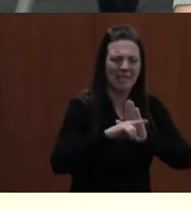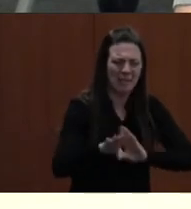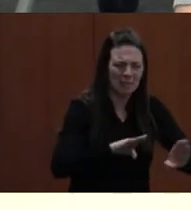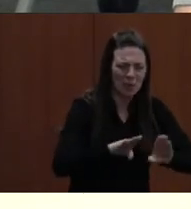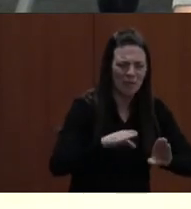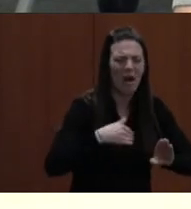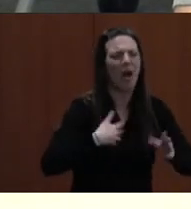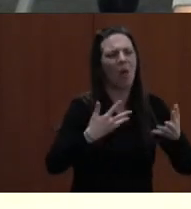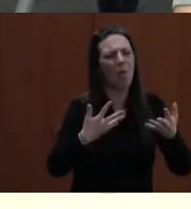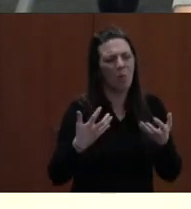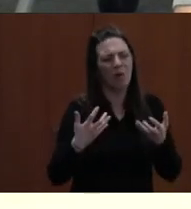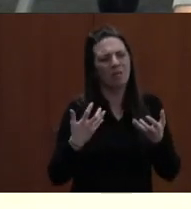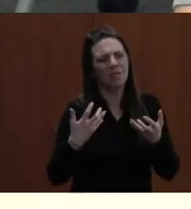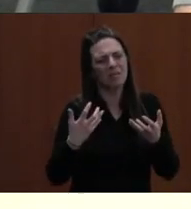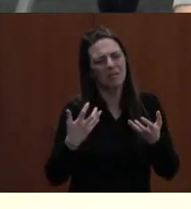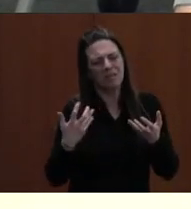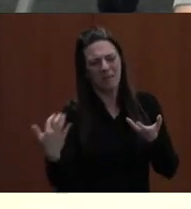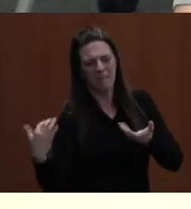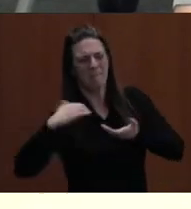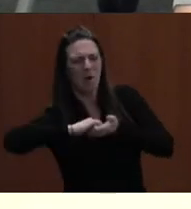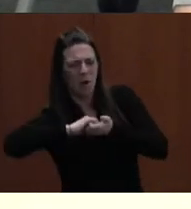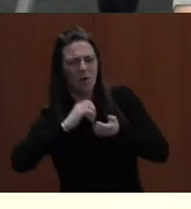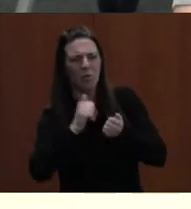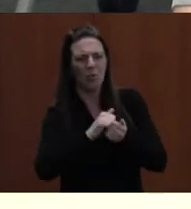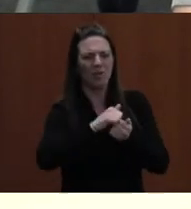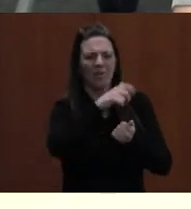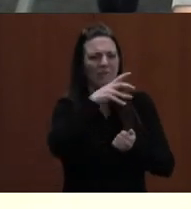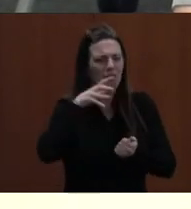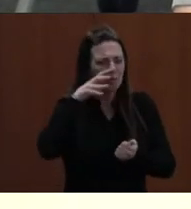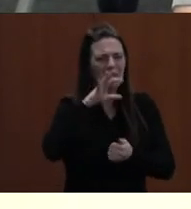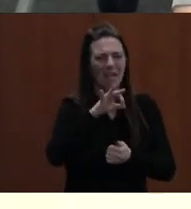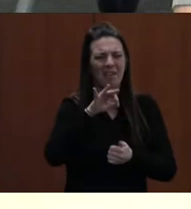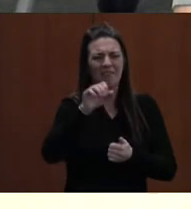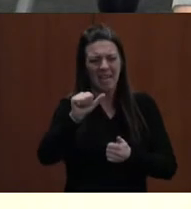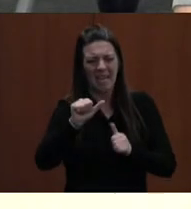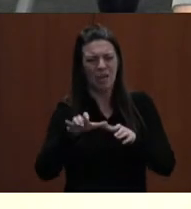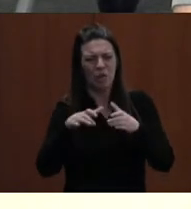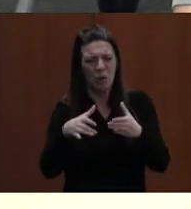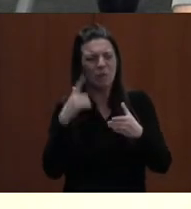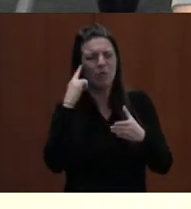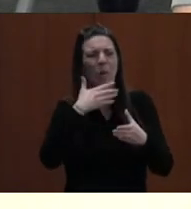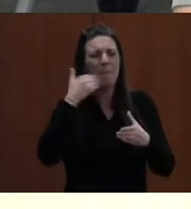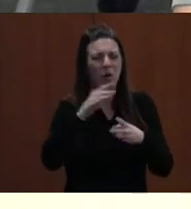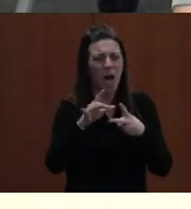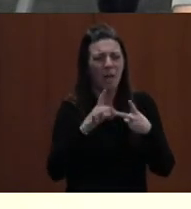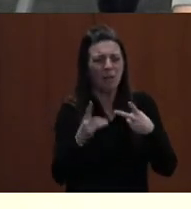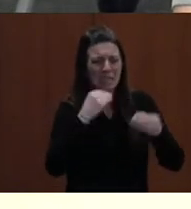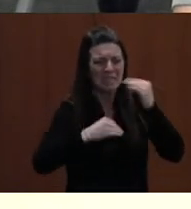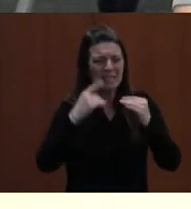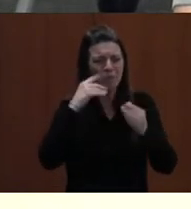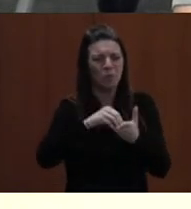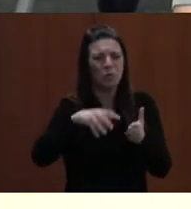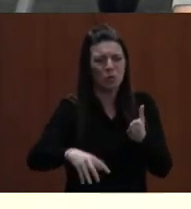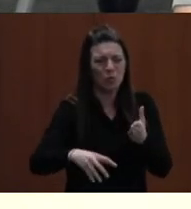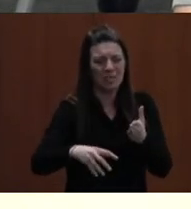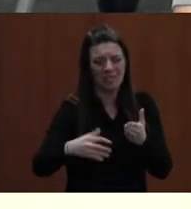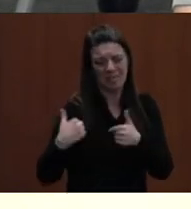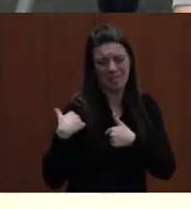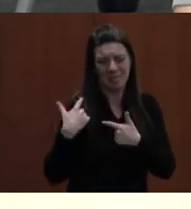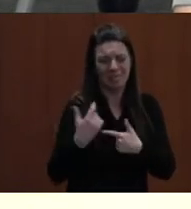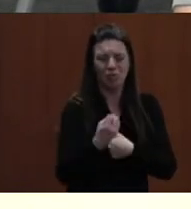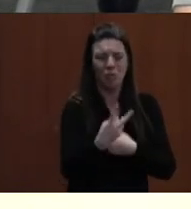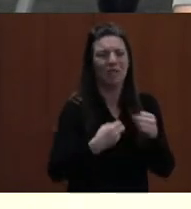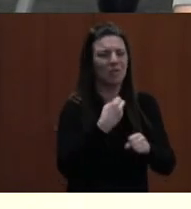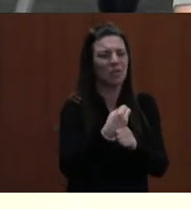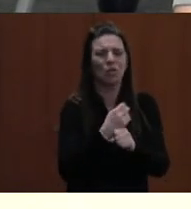FFA groups to include healthier options for students. In terms of staffing for our building, in the past 12 years, our school